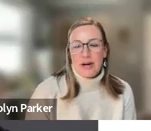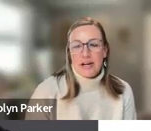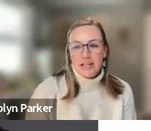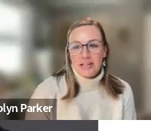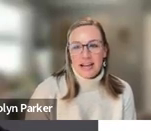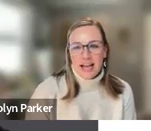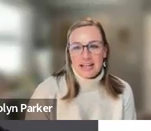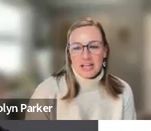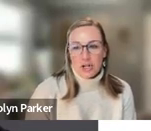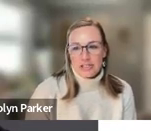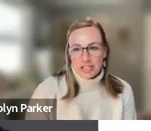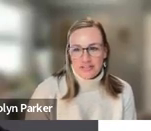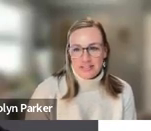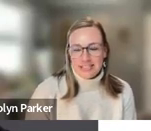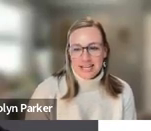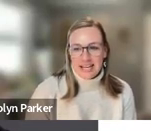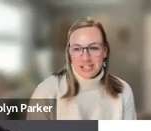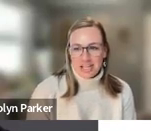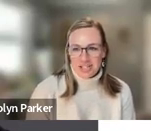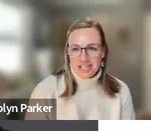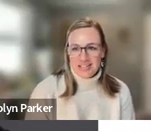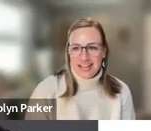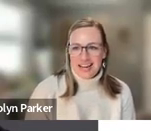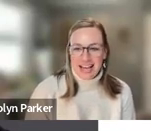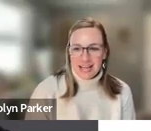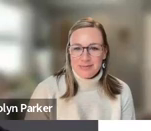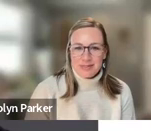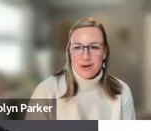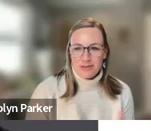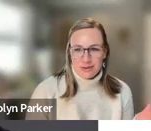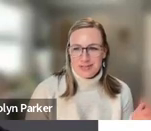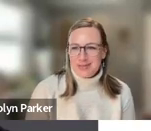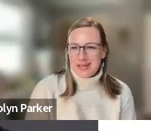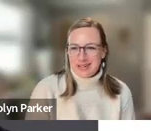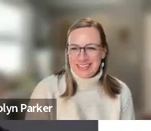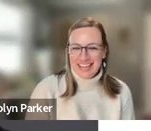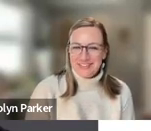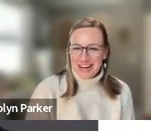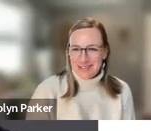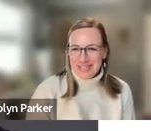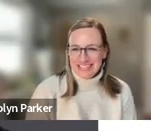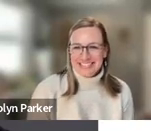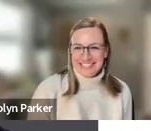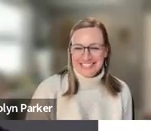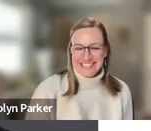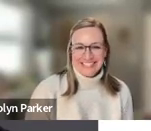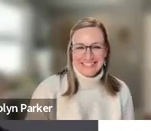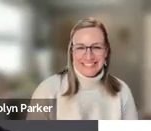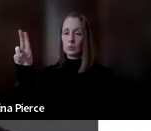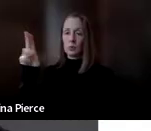.parker at altshift.education. And I am so thrilled to be here. Thank you for having me.